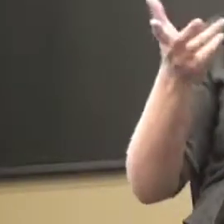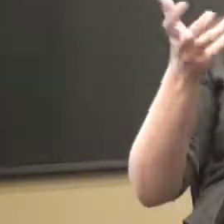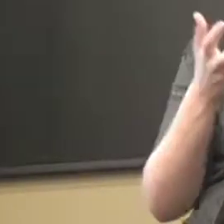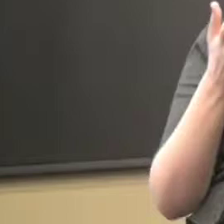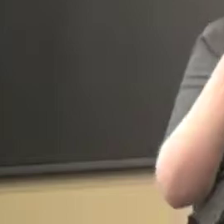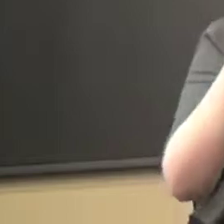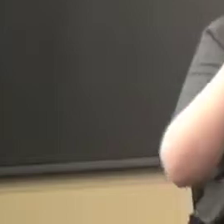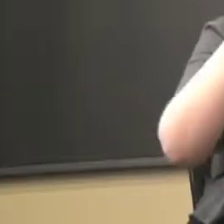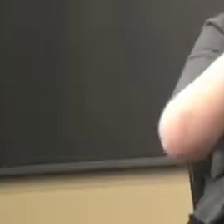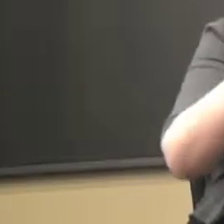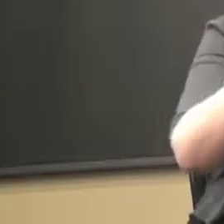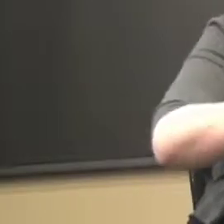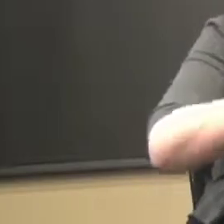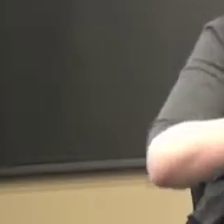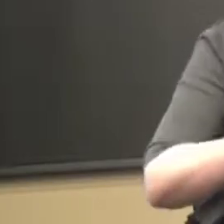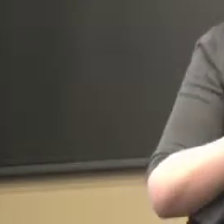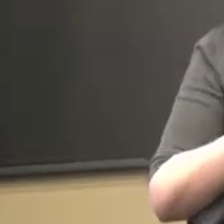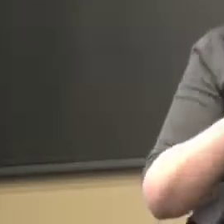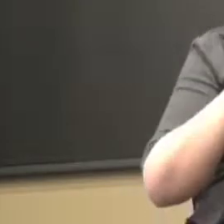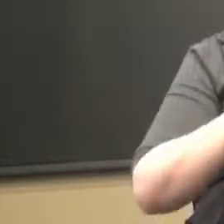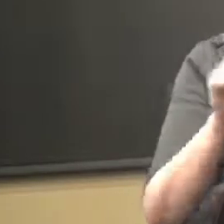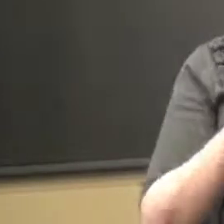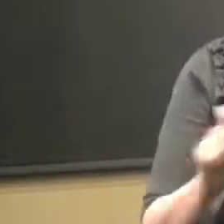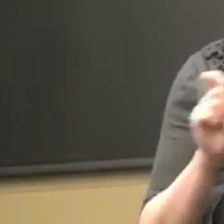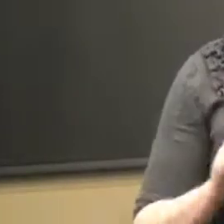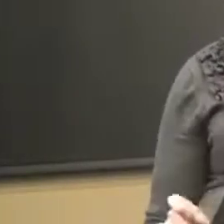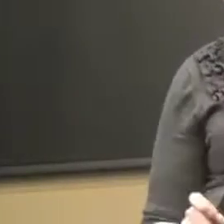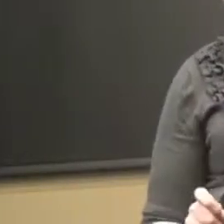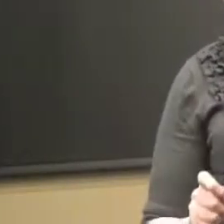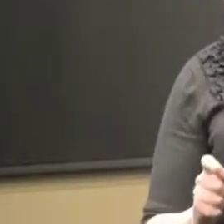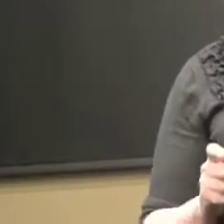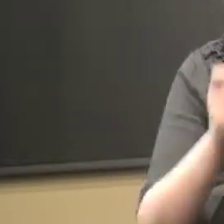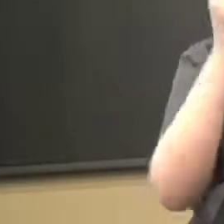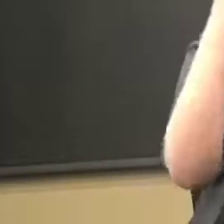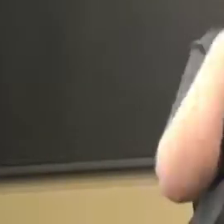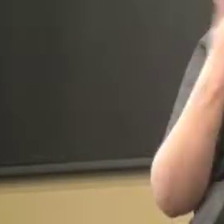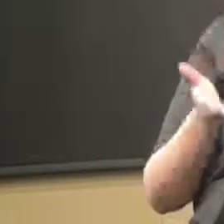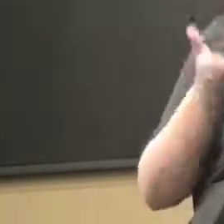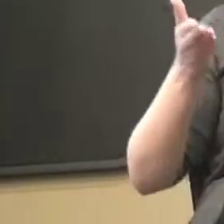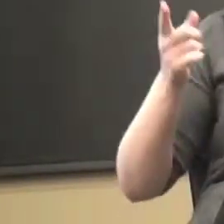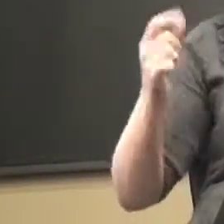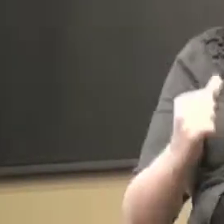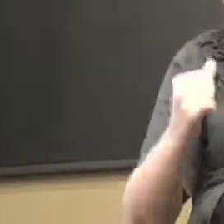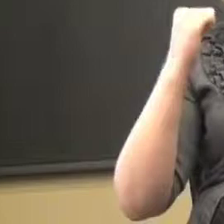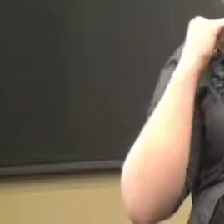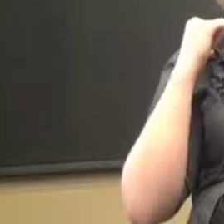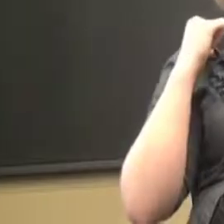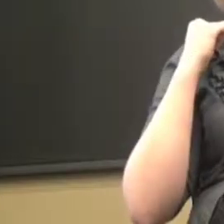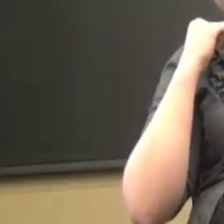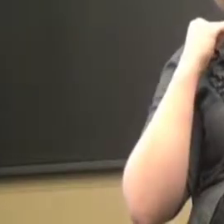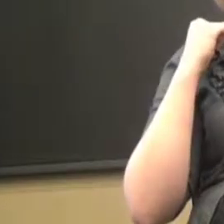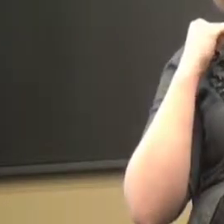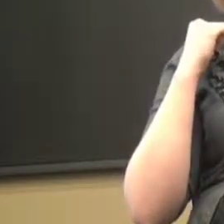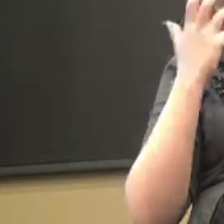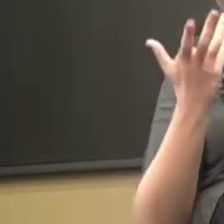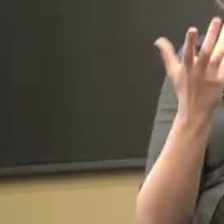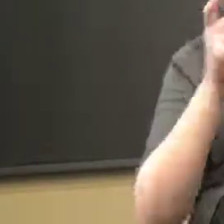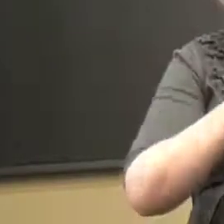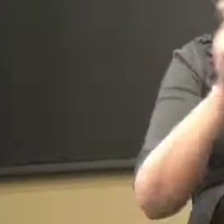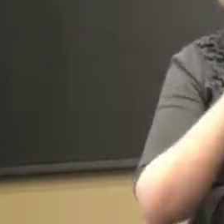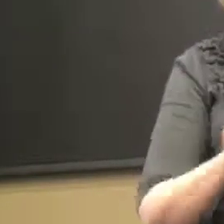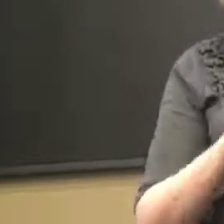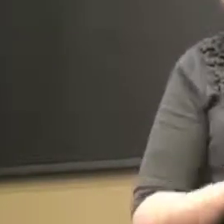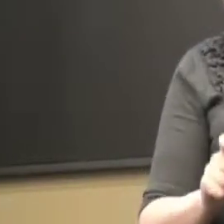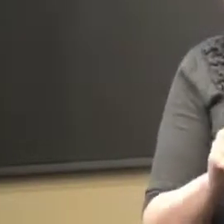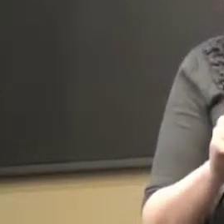Then I would probably want to know that. If I offered an accommodation a student refuses I might on the back of the quiz or whatever's going on saying accommodation